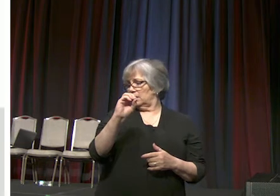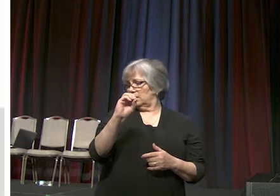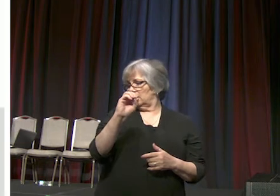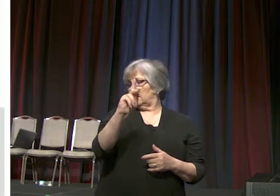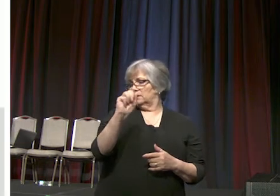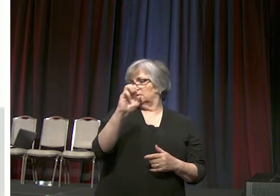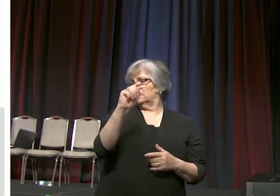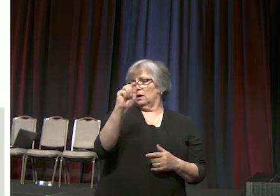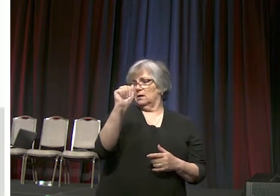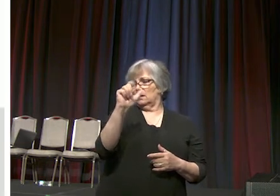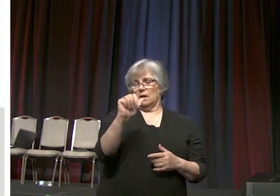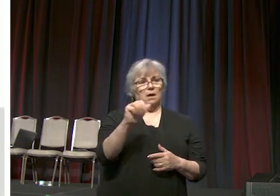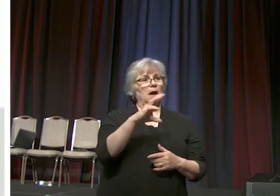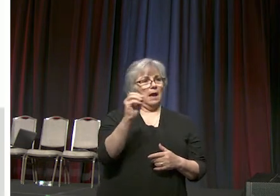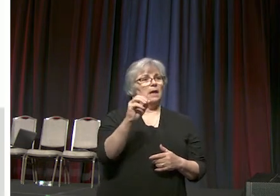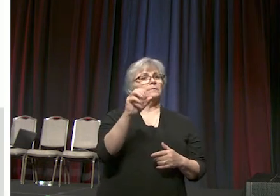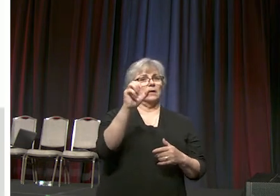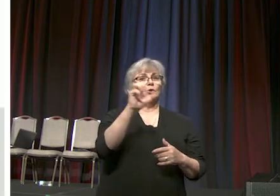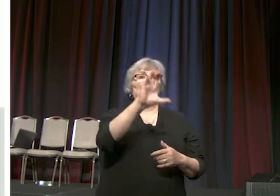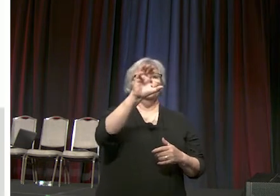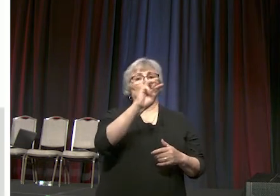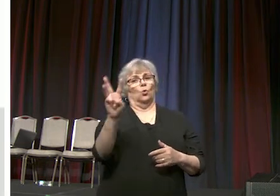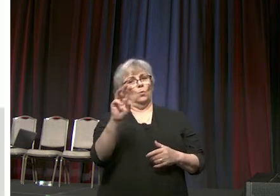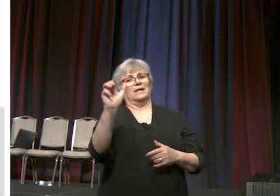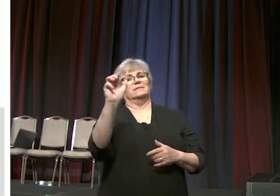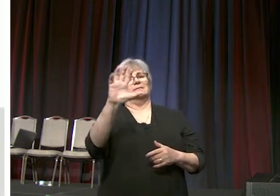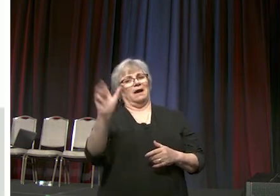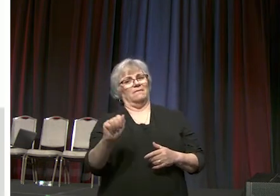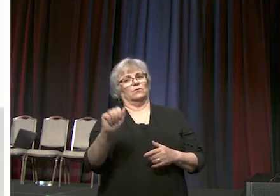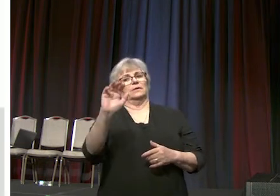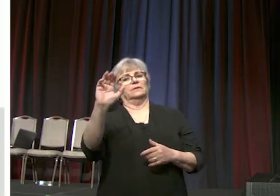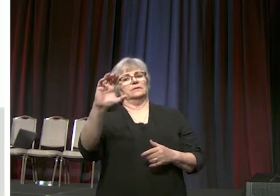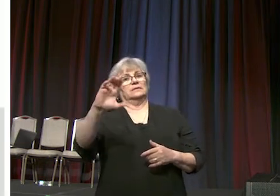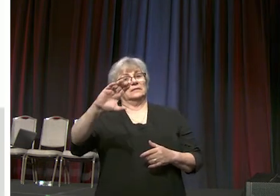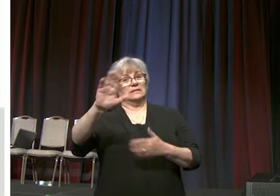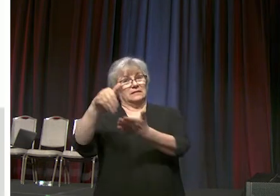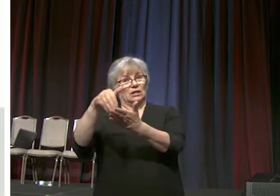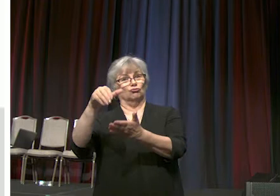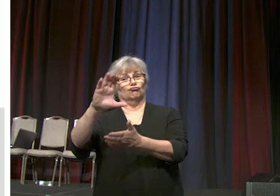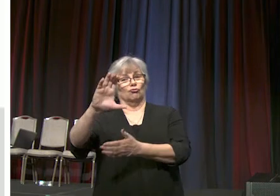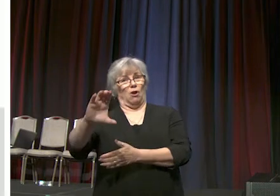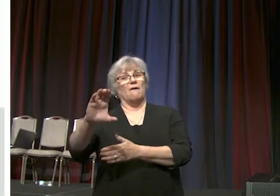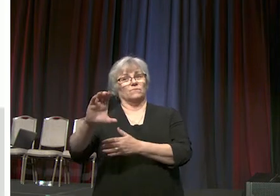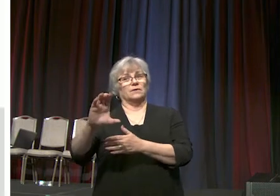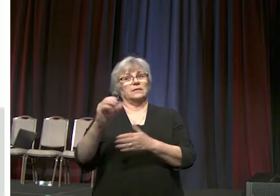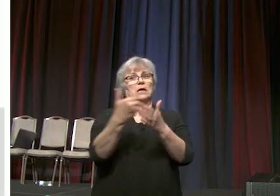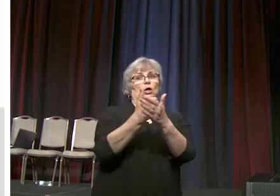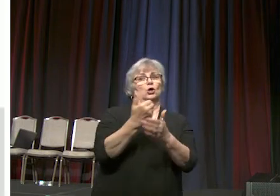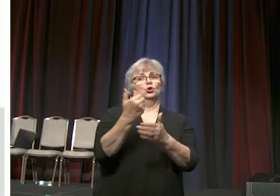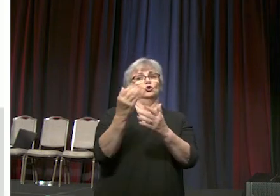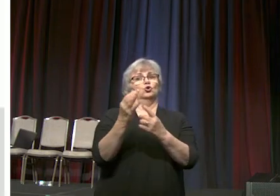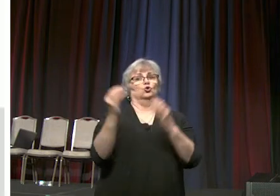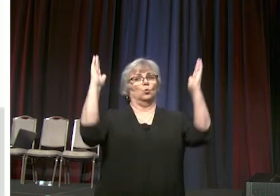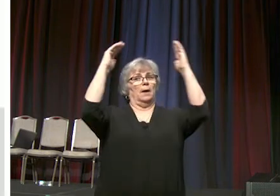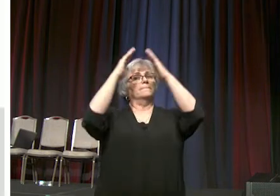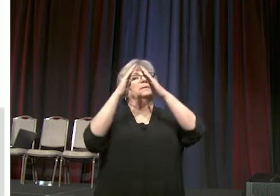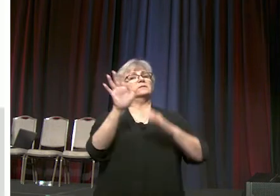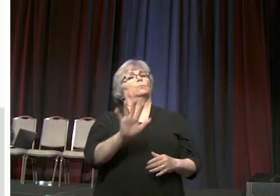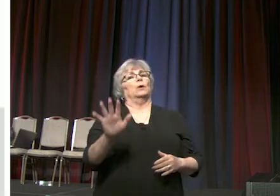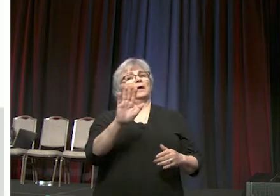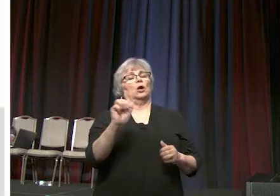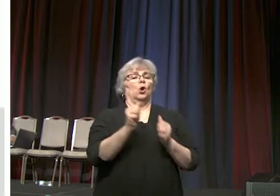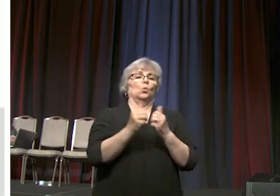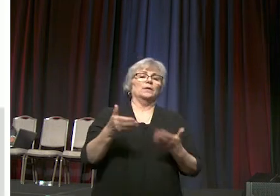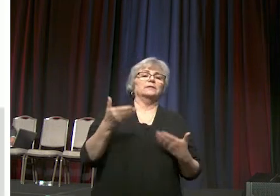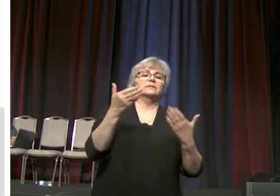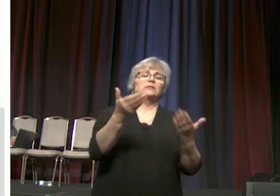episcopal uh areas and then the west africa central conference that there be one uh new episcopal area with a suggestion